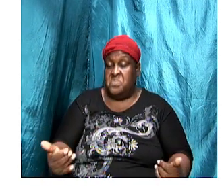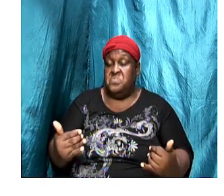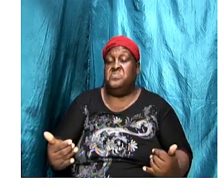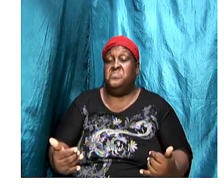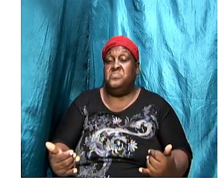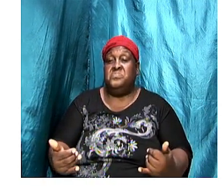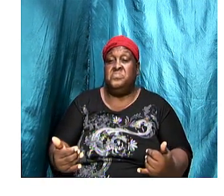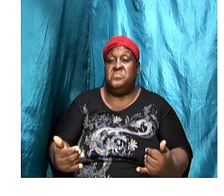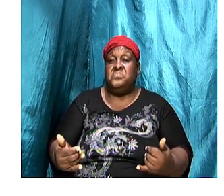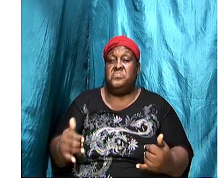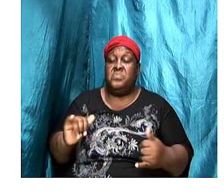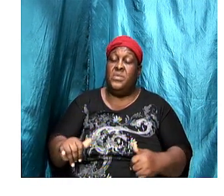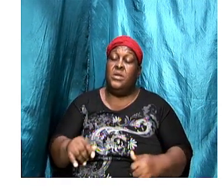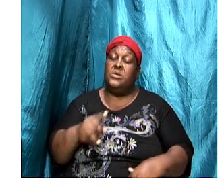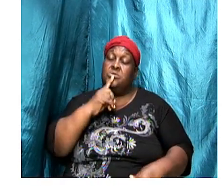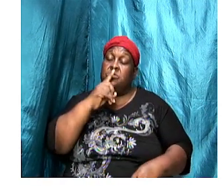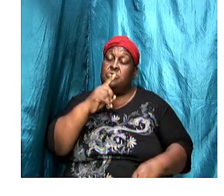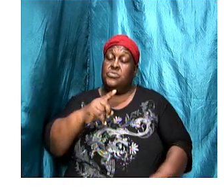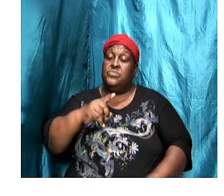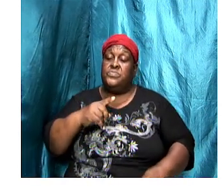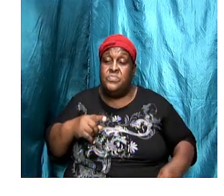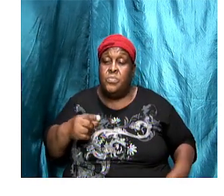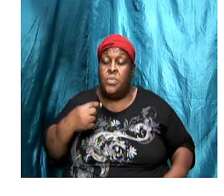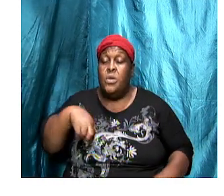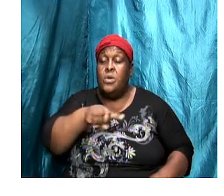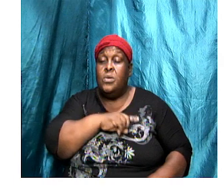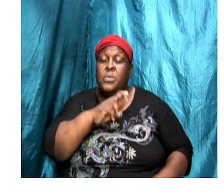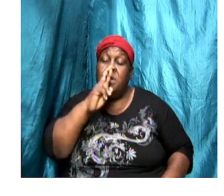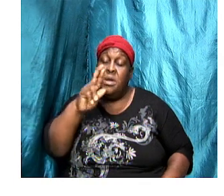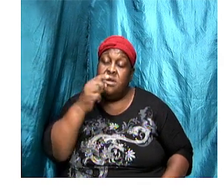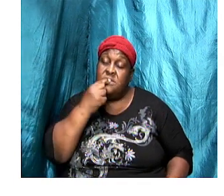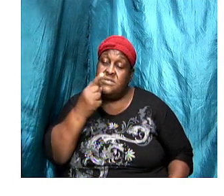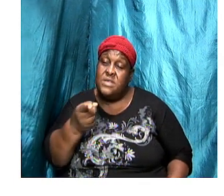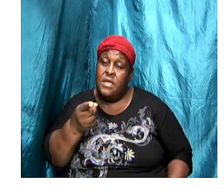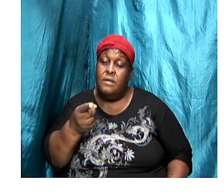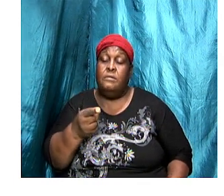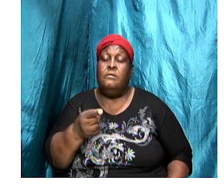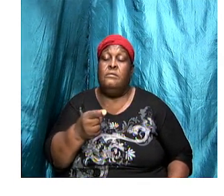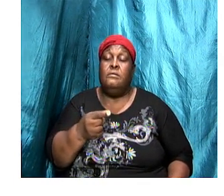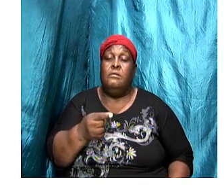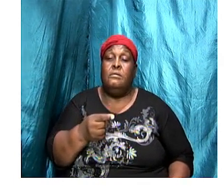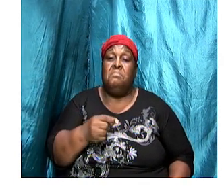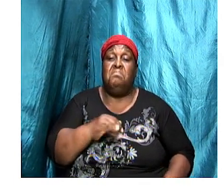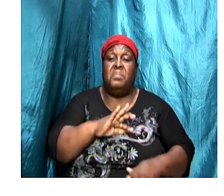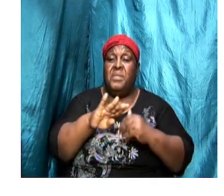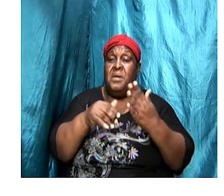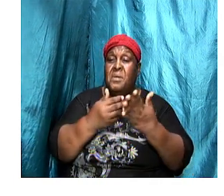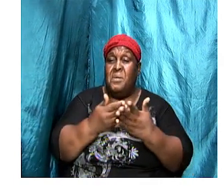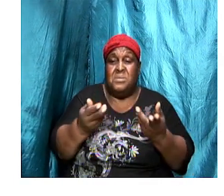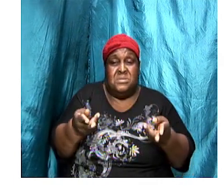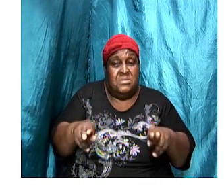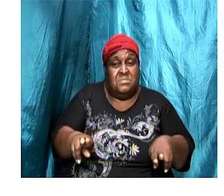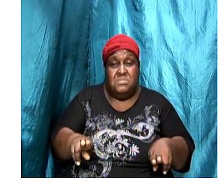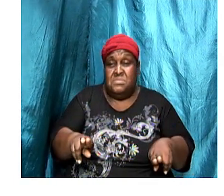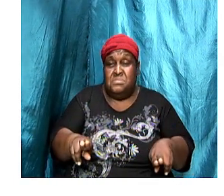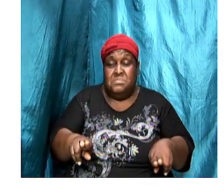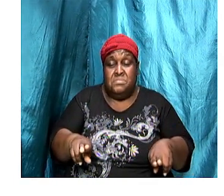And that is a fact. So that we are saying that all that is happening